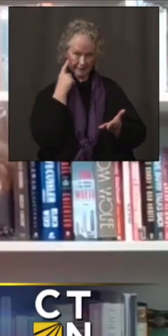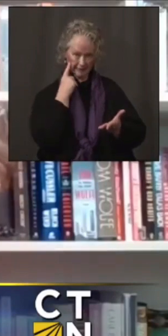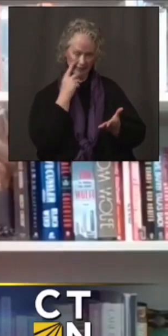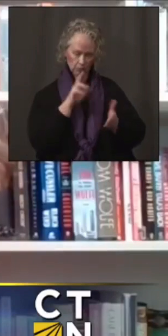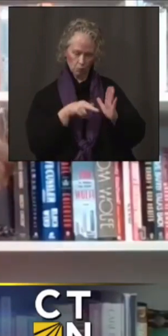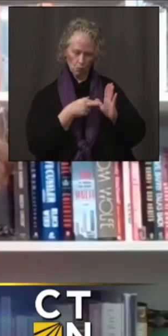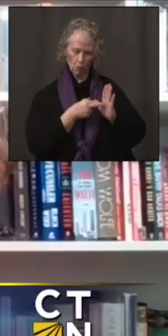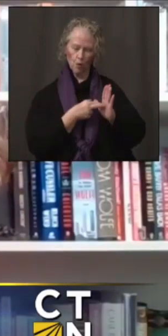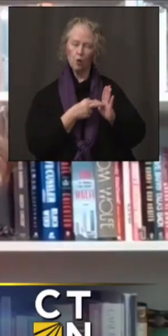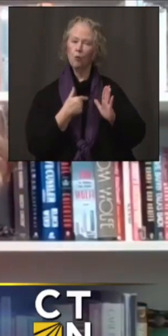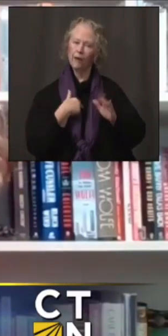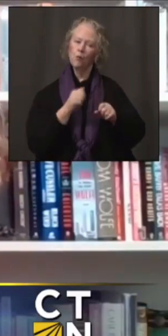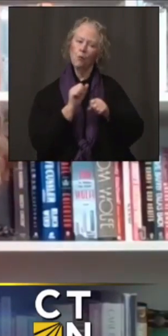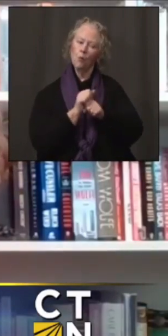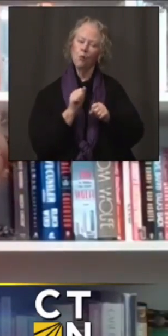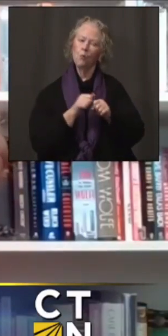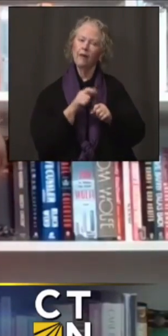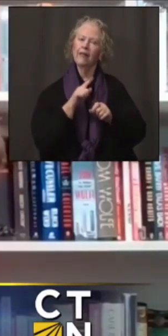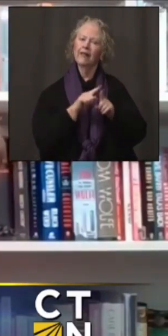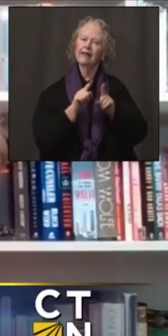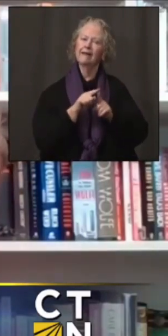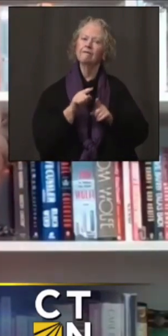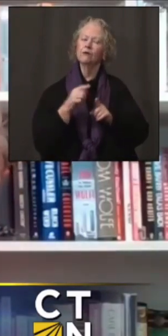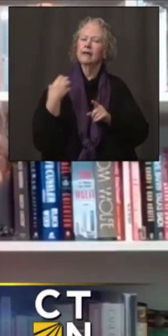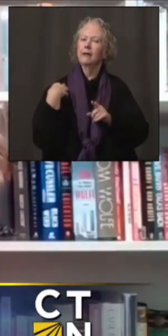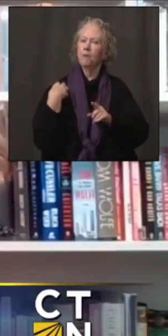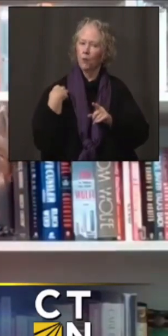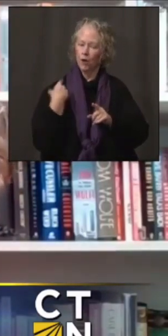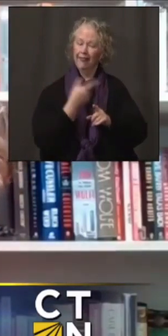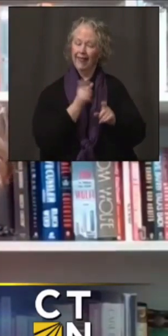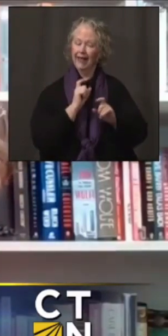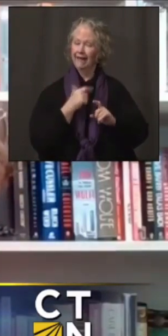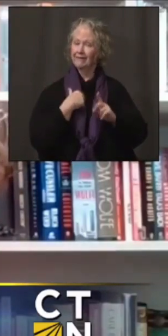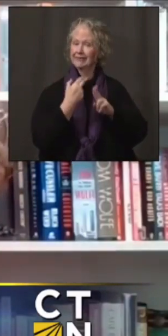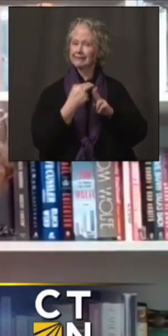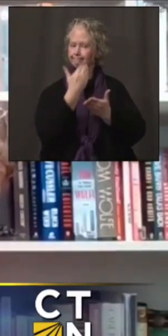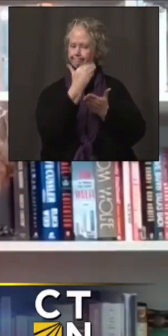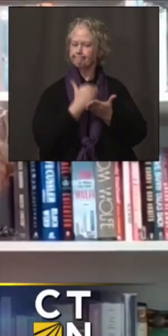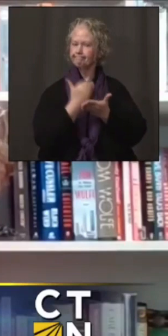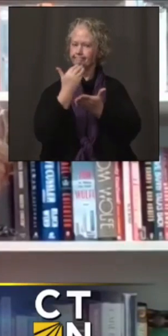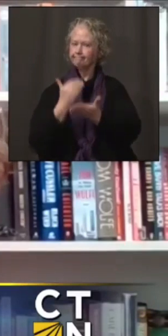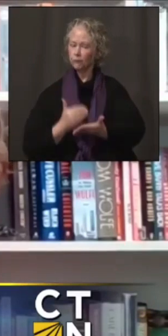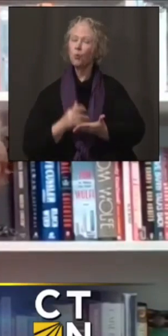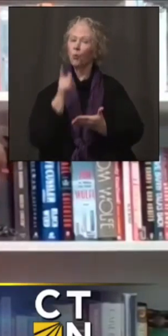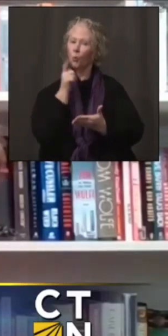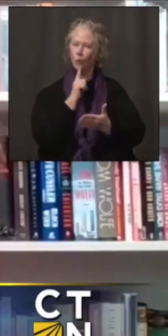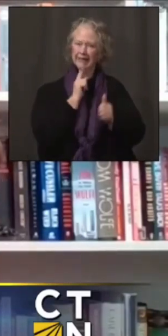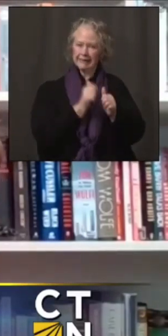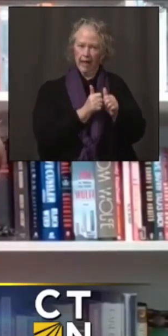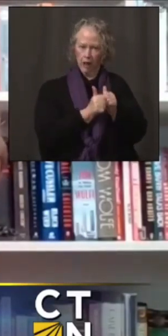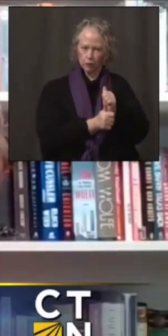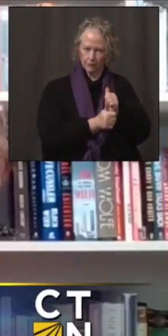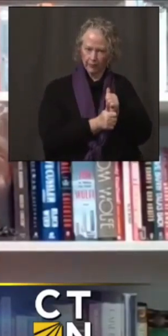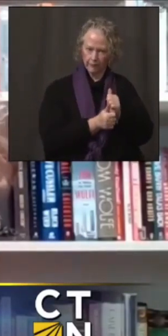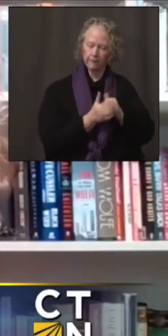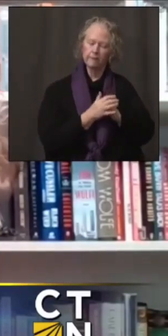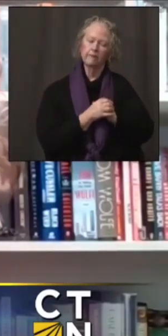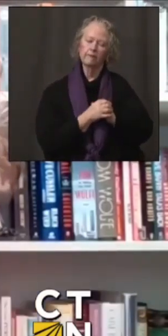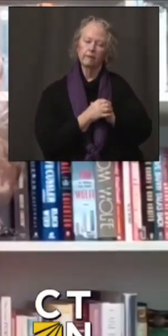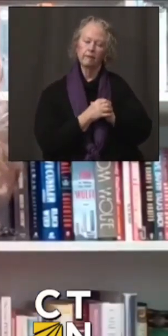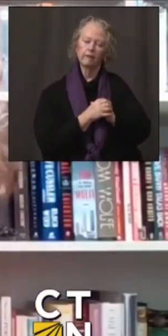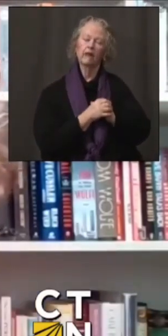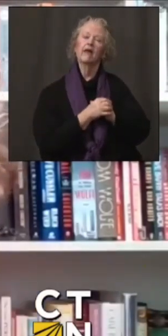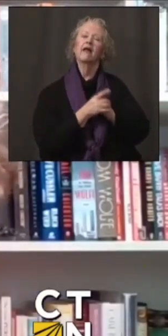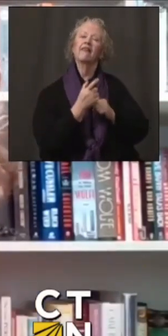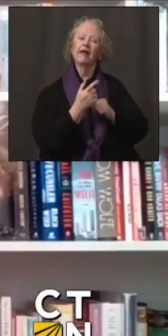we work with employers. They give us a roster of the employees that are eligible. And then an